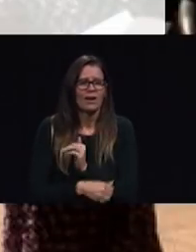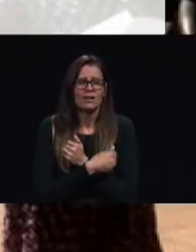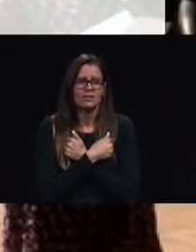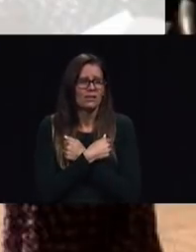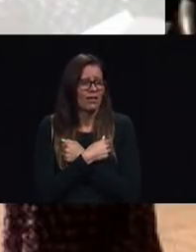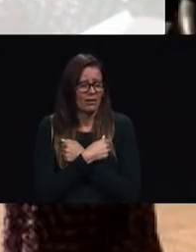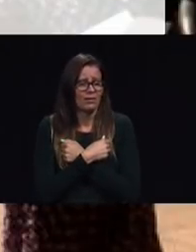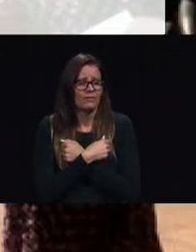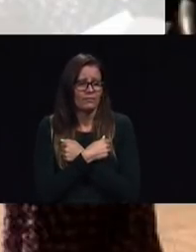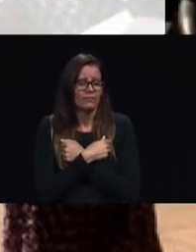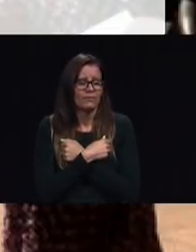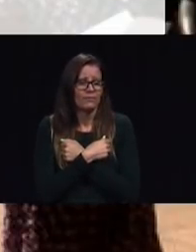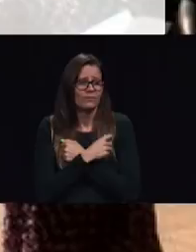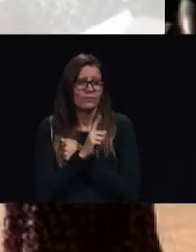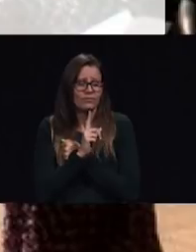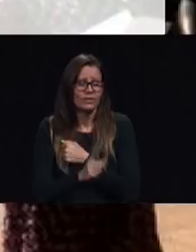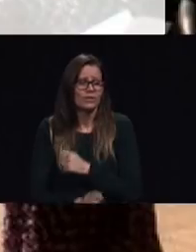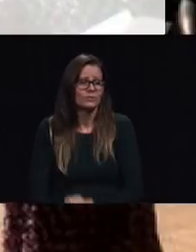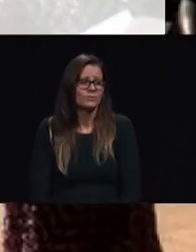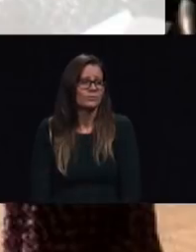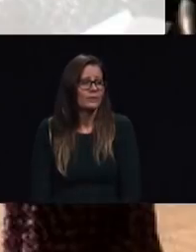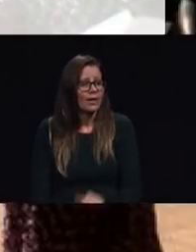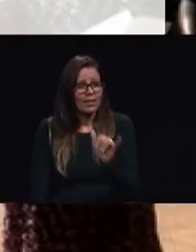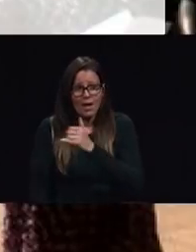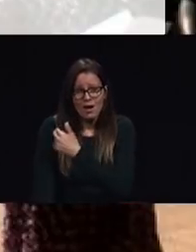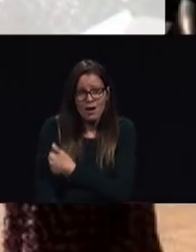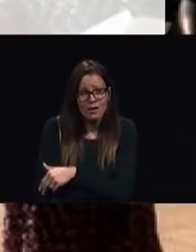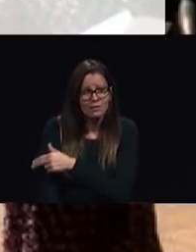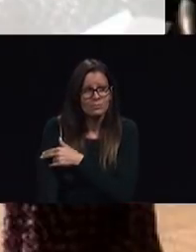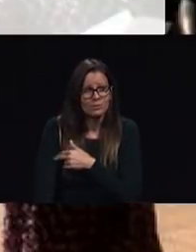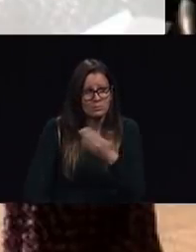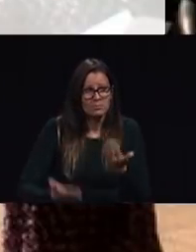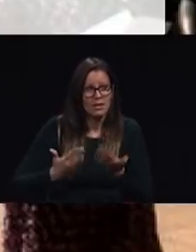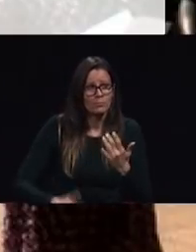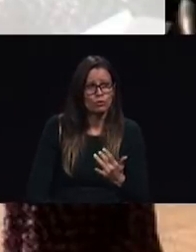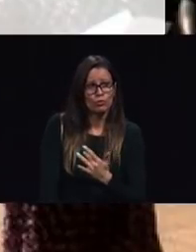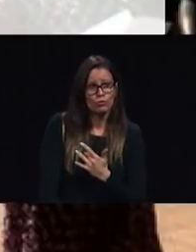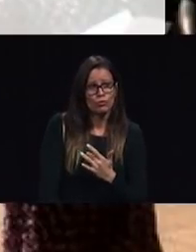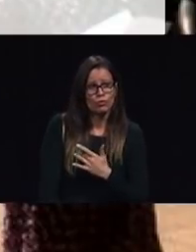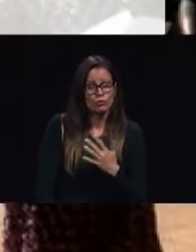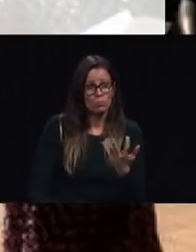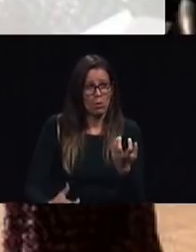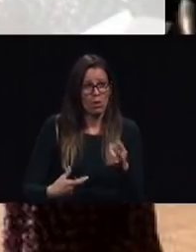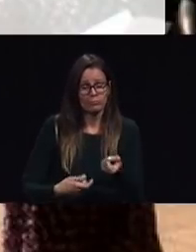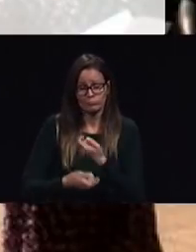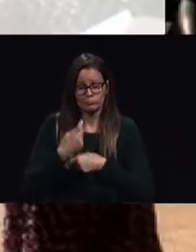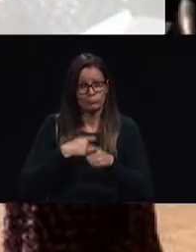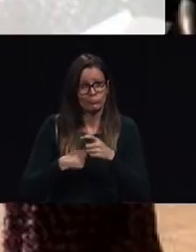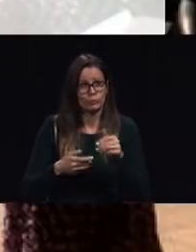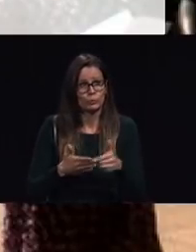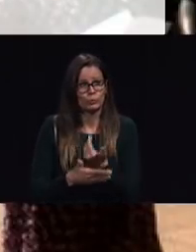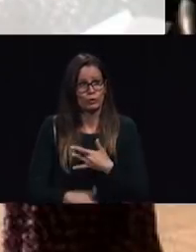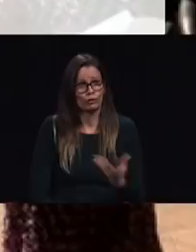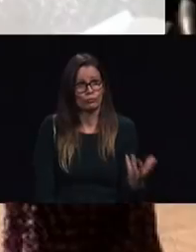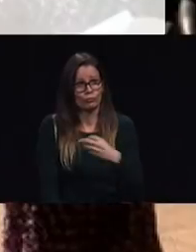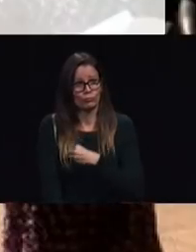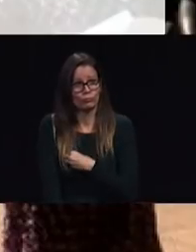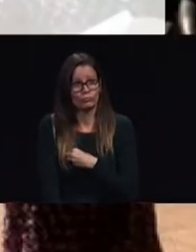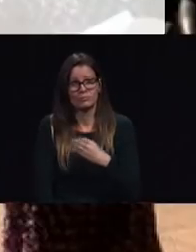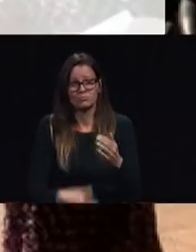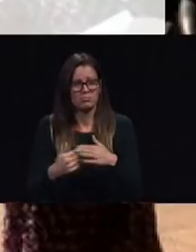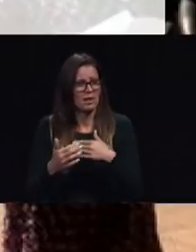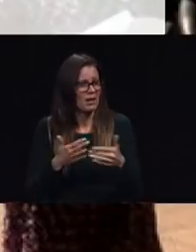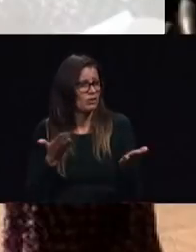in our flagship hospitals in Loma Linda in Florida and wherever they are being done to the